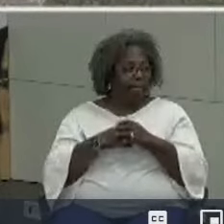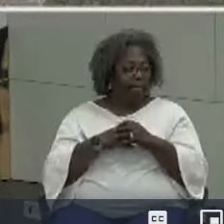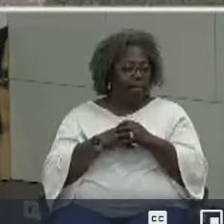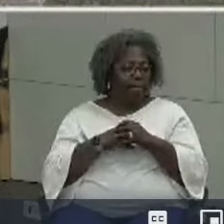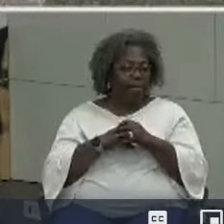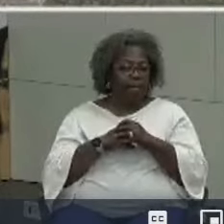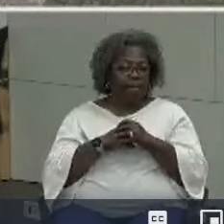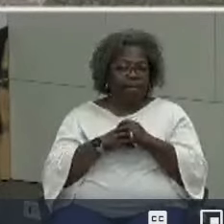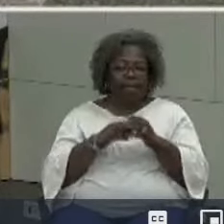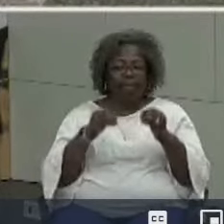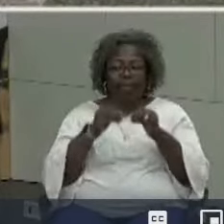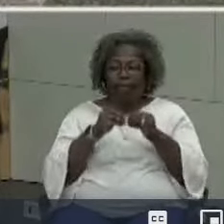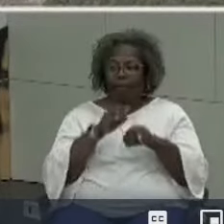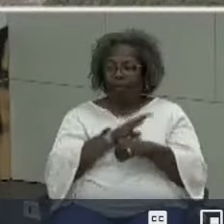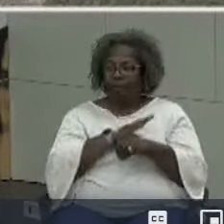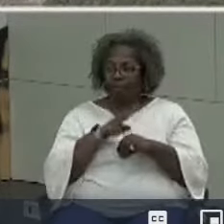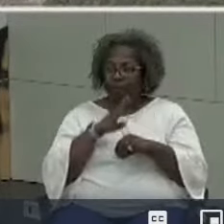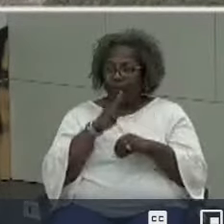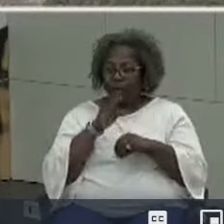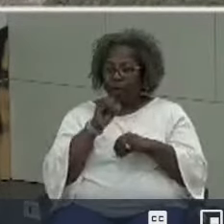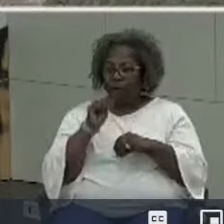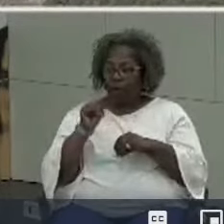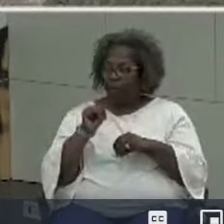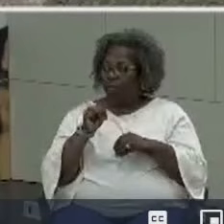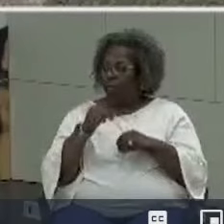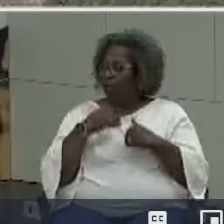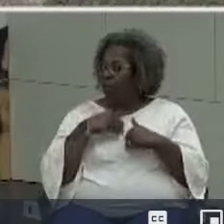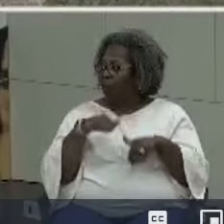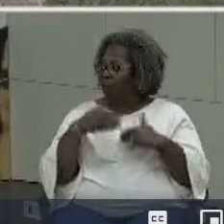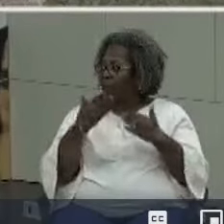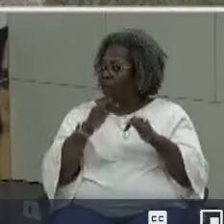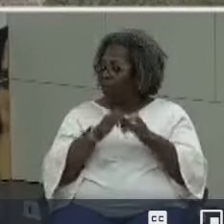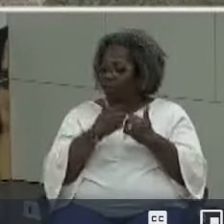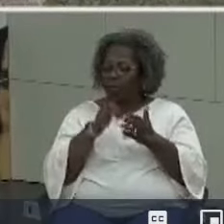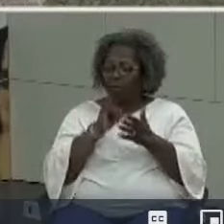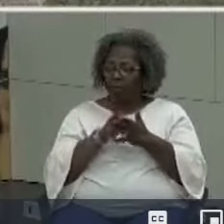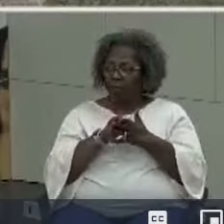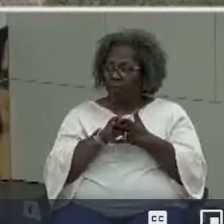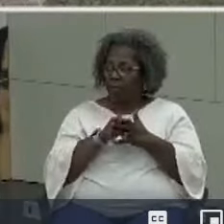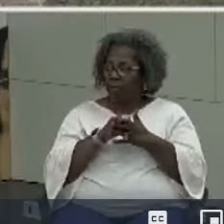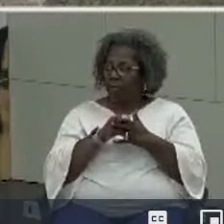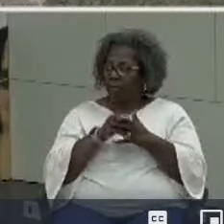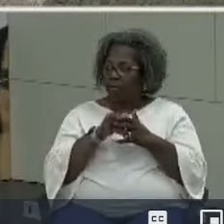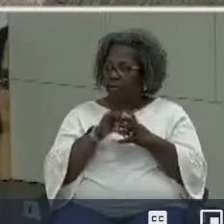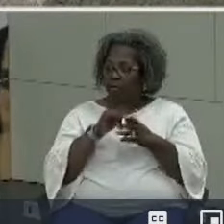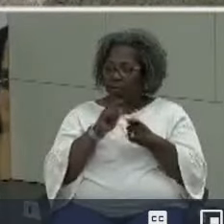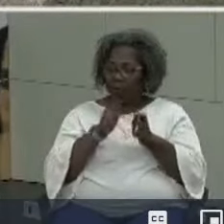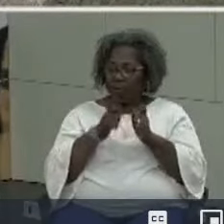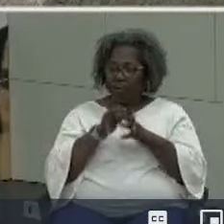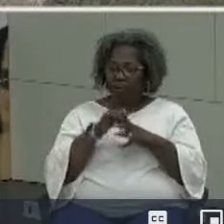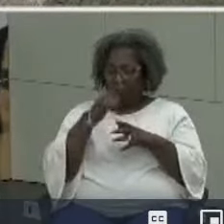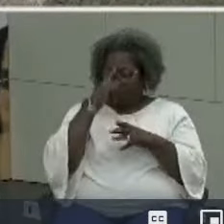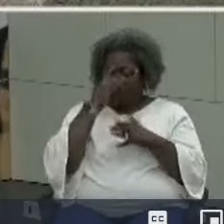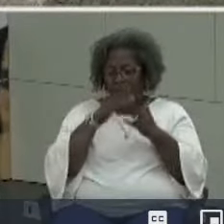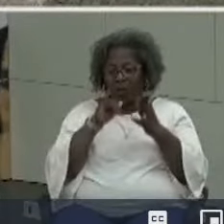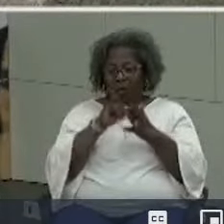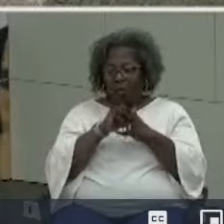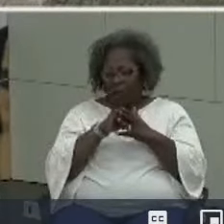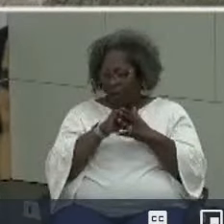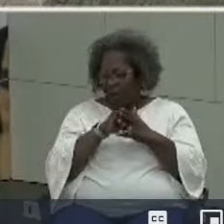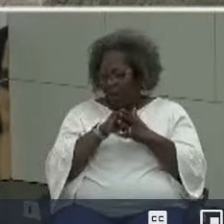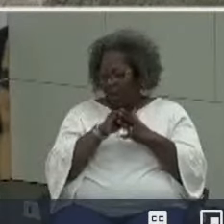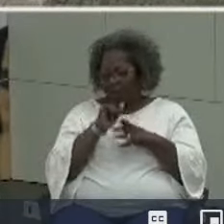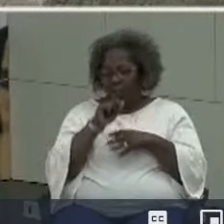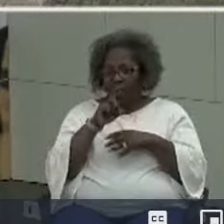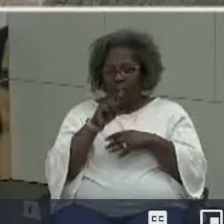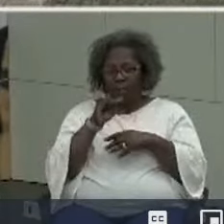board members who can have some suggestions on how that how that can happen yeah and i think i think part of that is that the administration